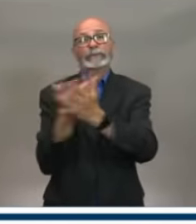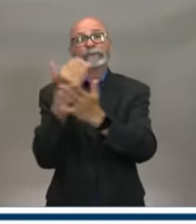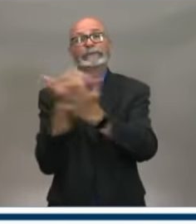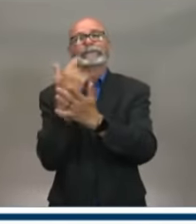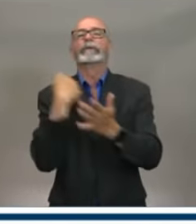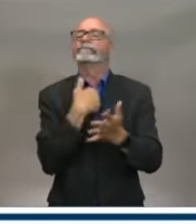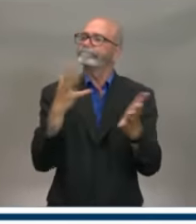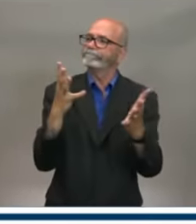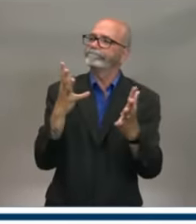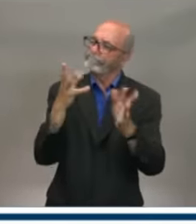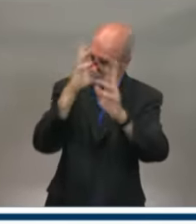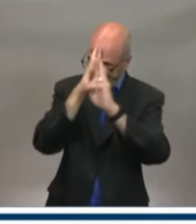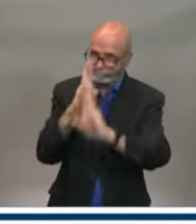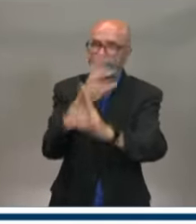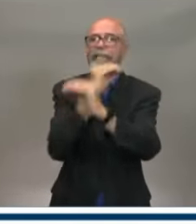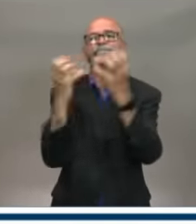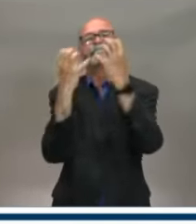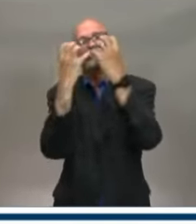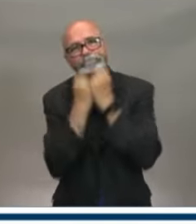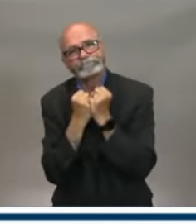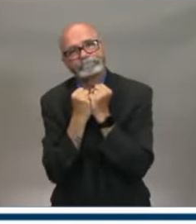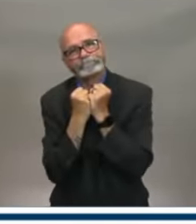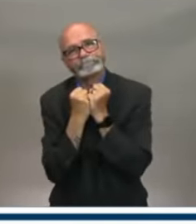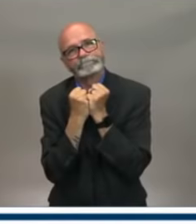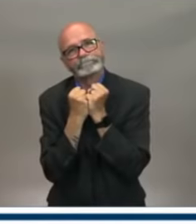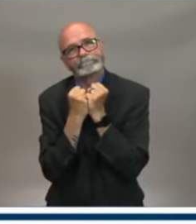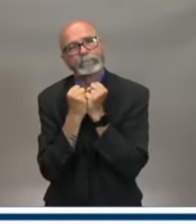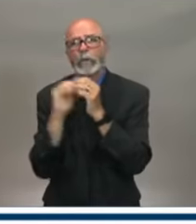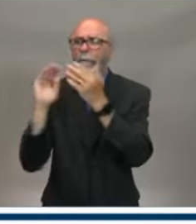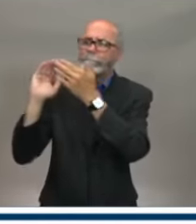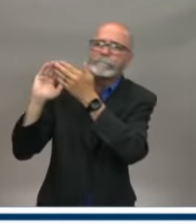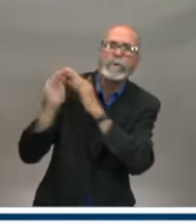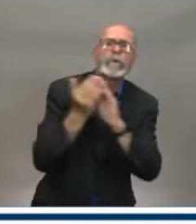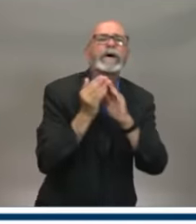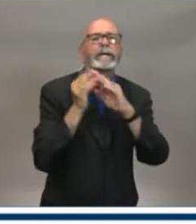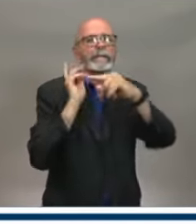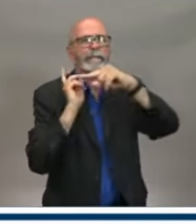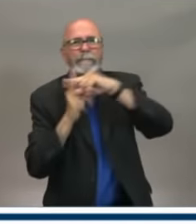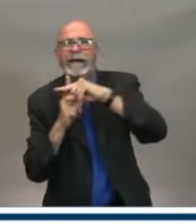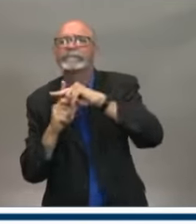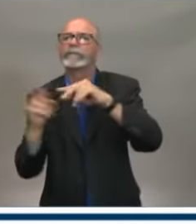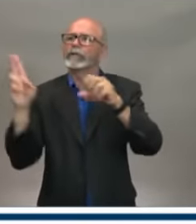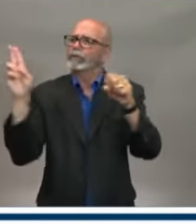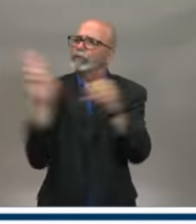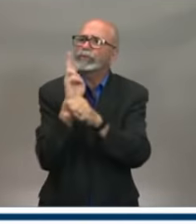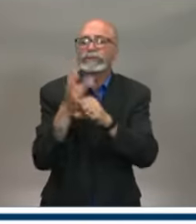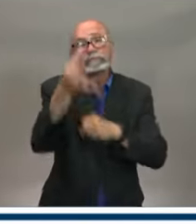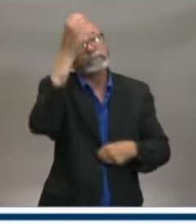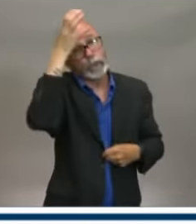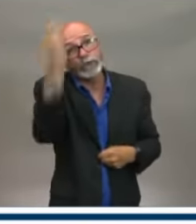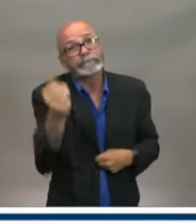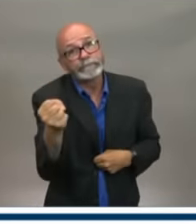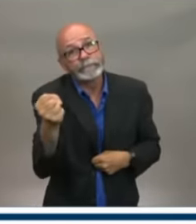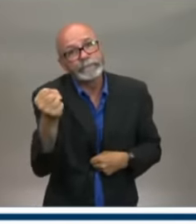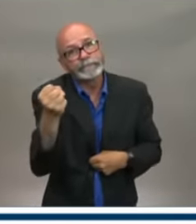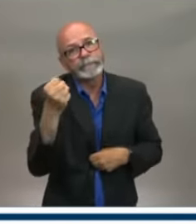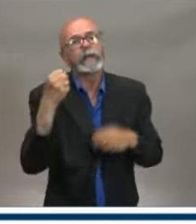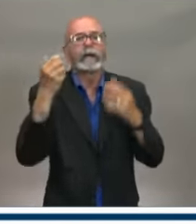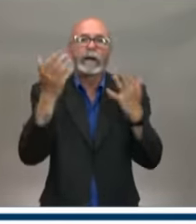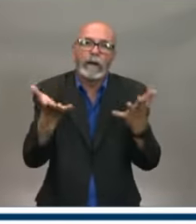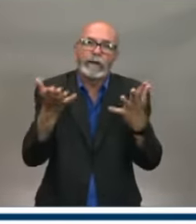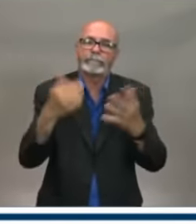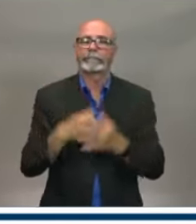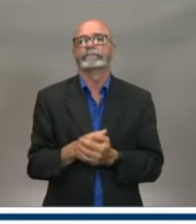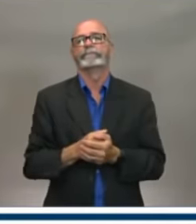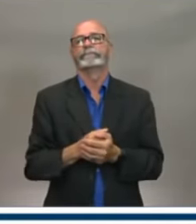sense of community and our collective well-being and using common sense of how we interpret and apply all these rules. Thank you very